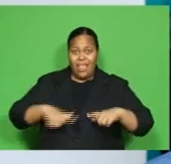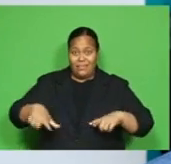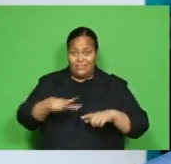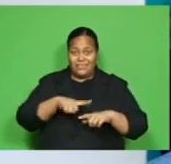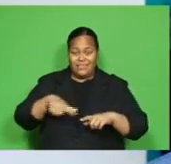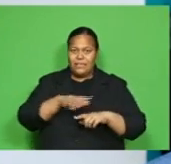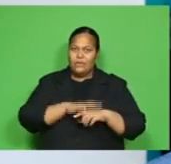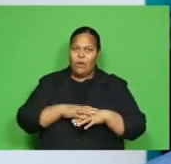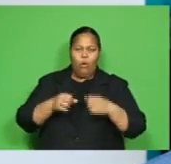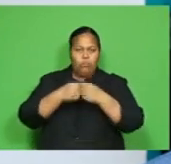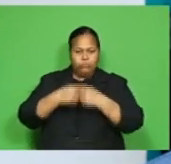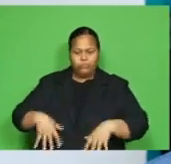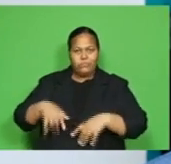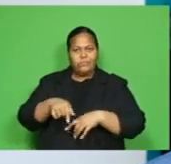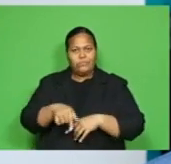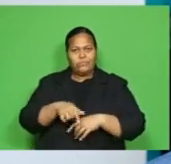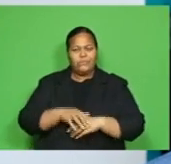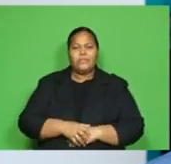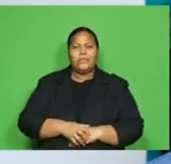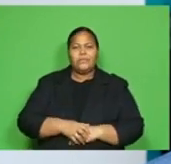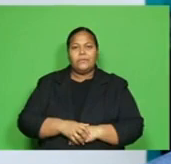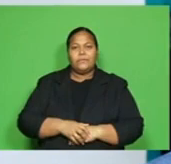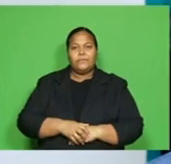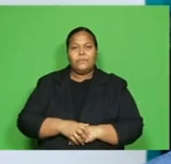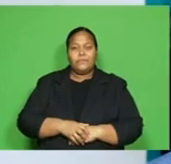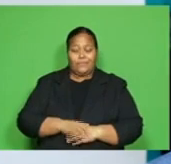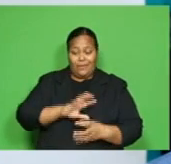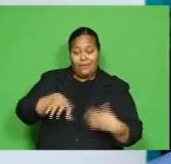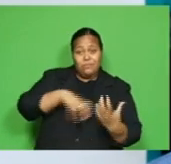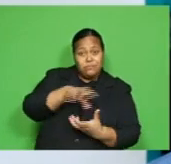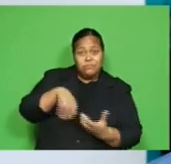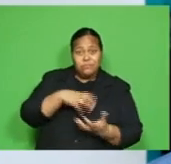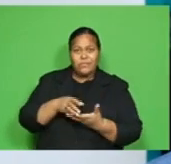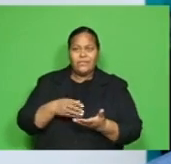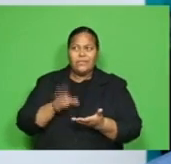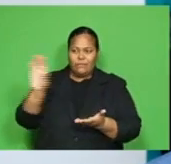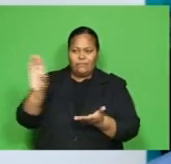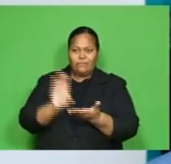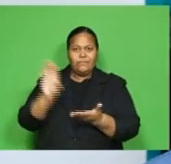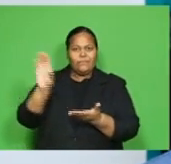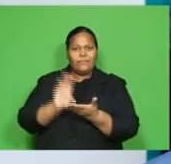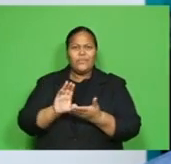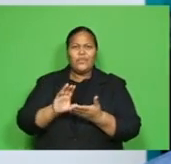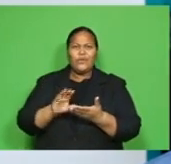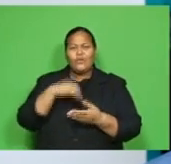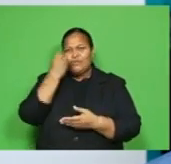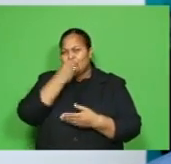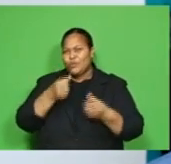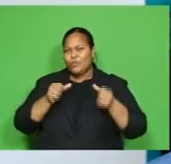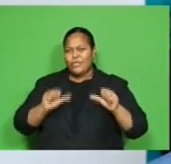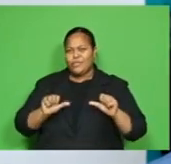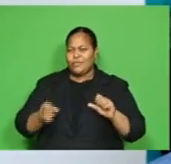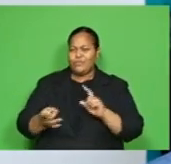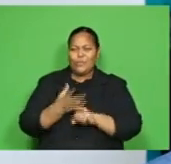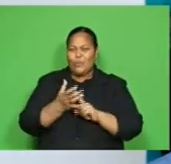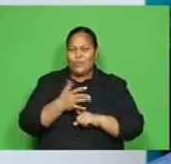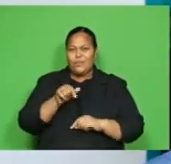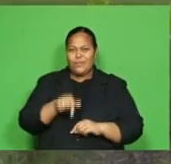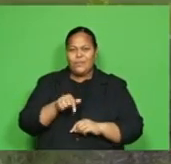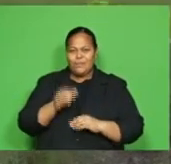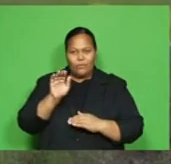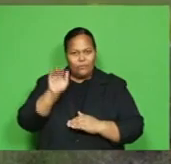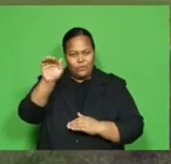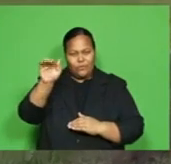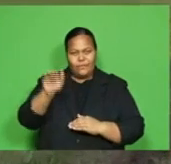by Cyclone Harold. And funding for food security in particular will be very important going into the